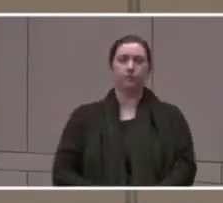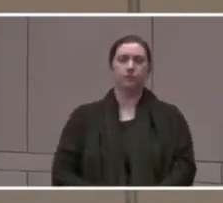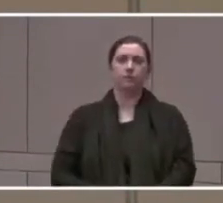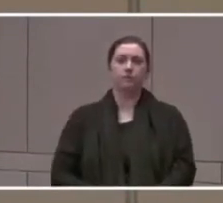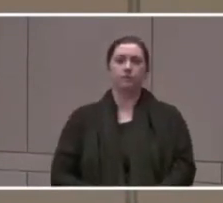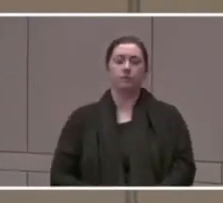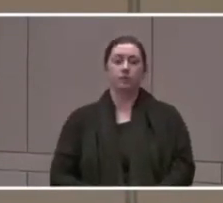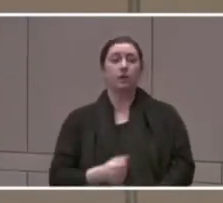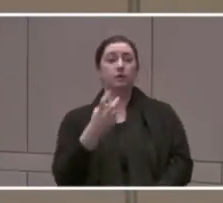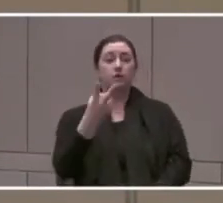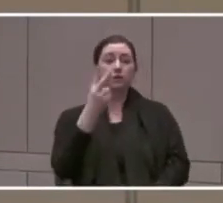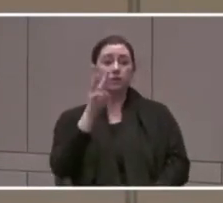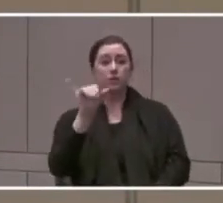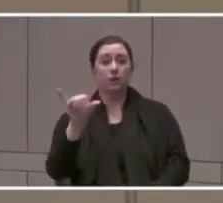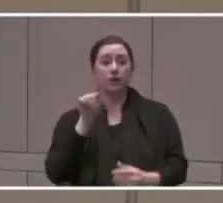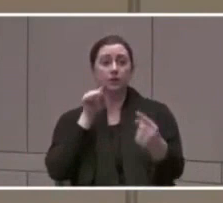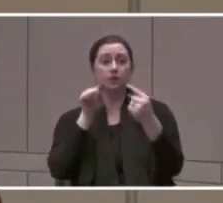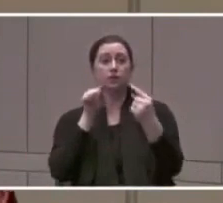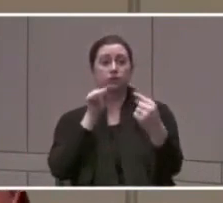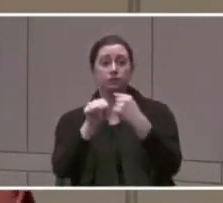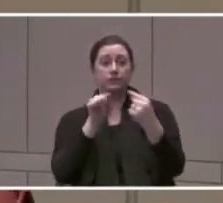Thank you. Remember that.